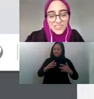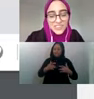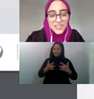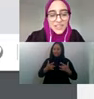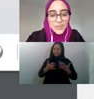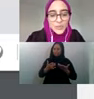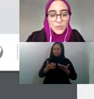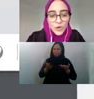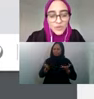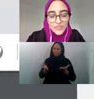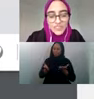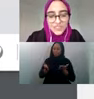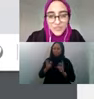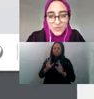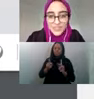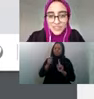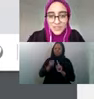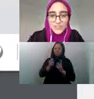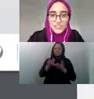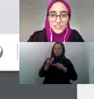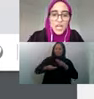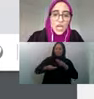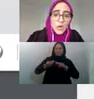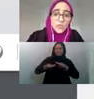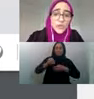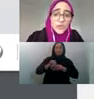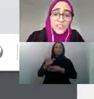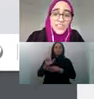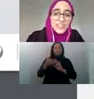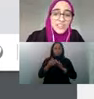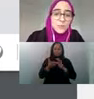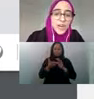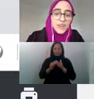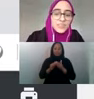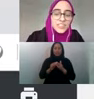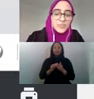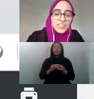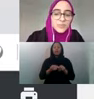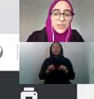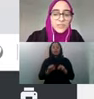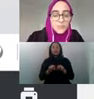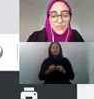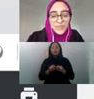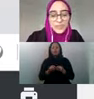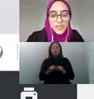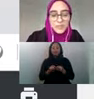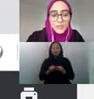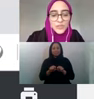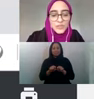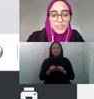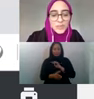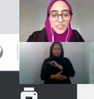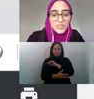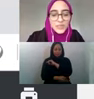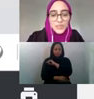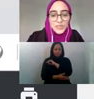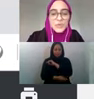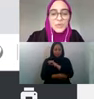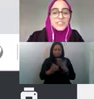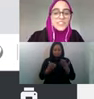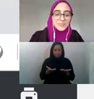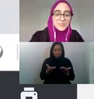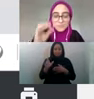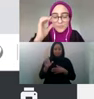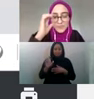this through all of these efforts on launch good, but also that poverty, domestic poverty matters a lot to Muslims. And we see this with the